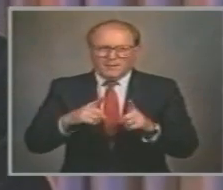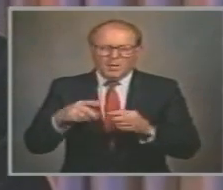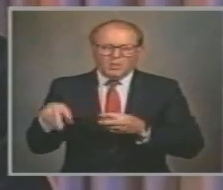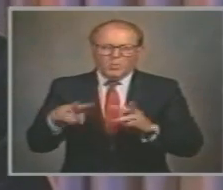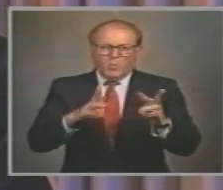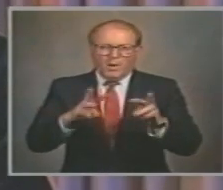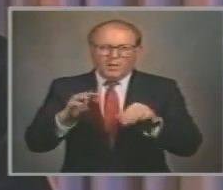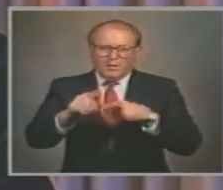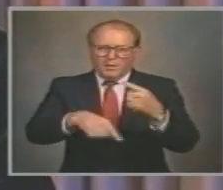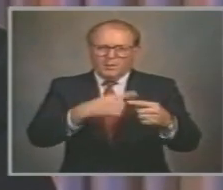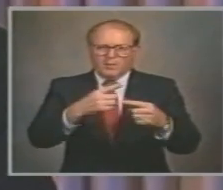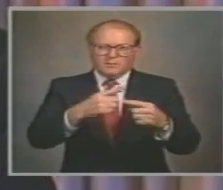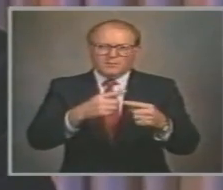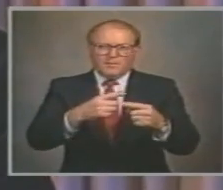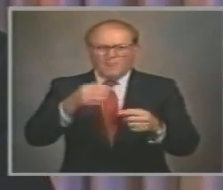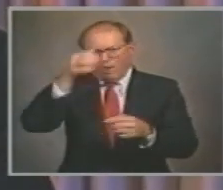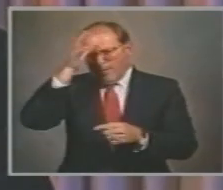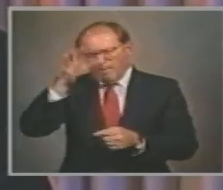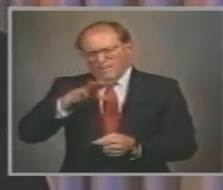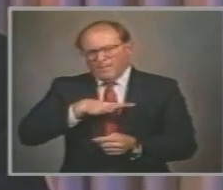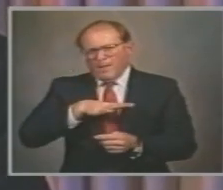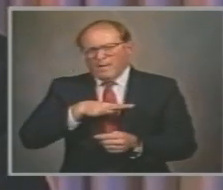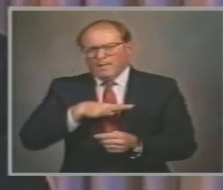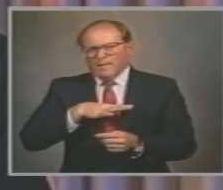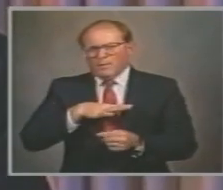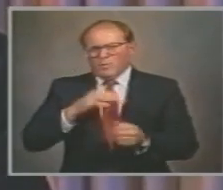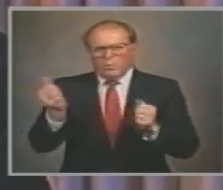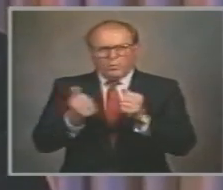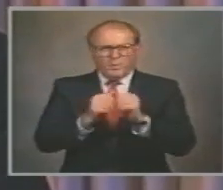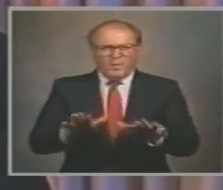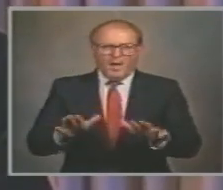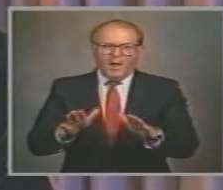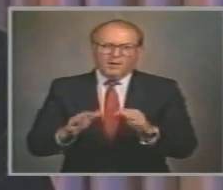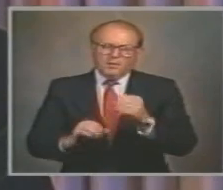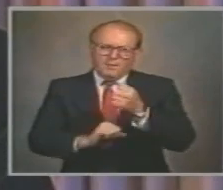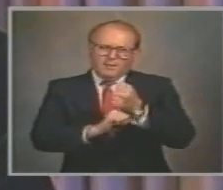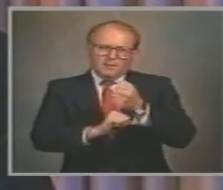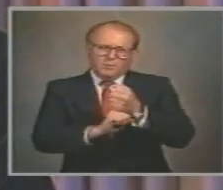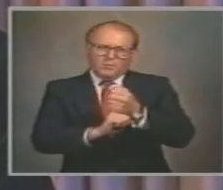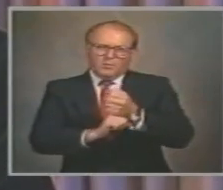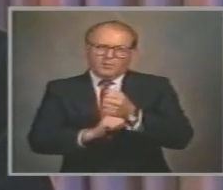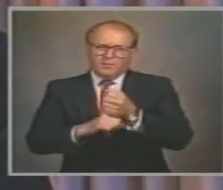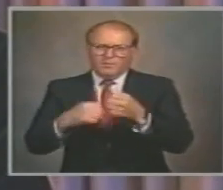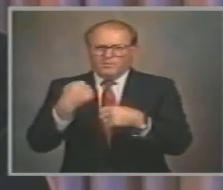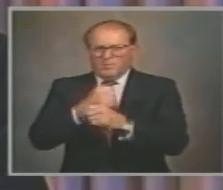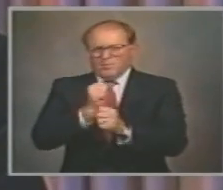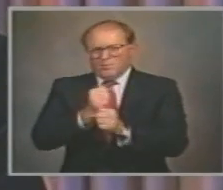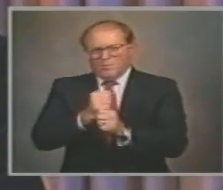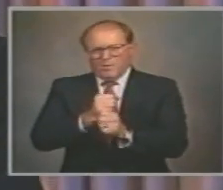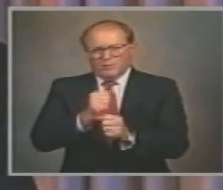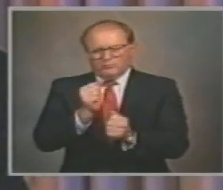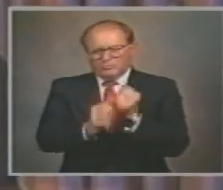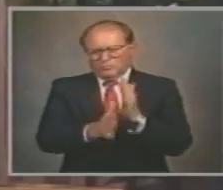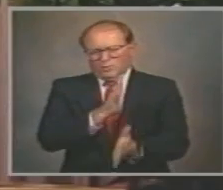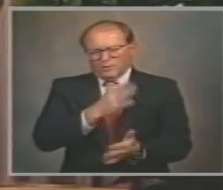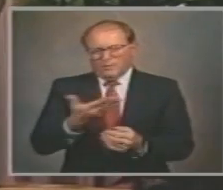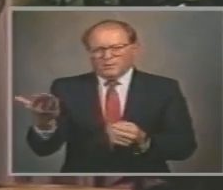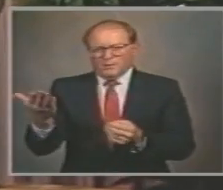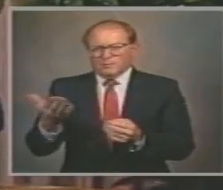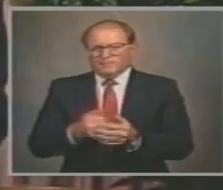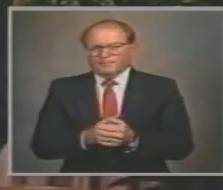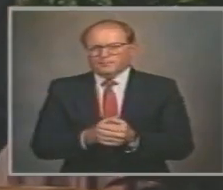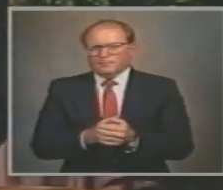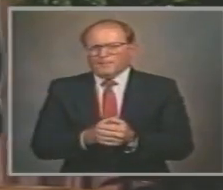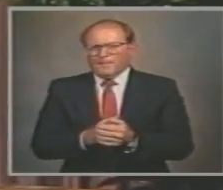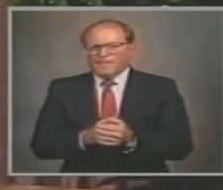10 23 Man unaided Makes a mess of things It's